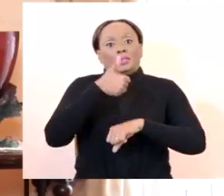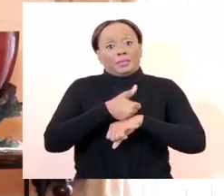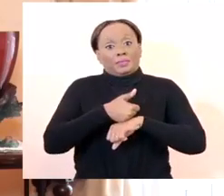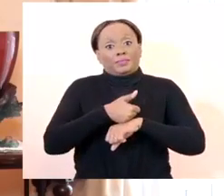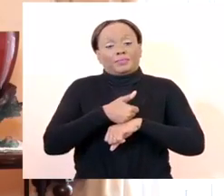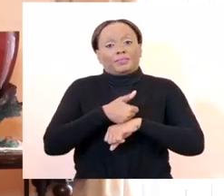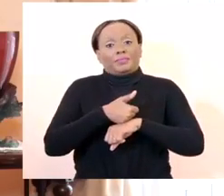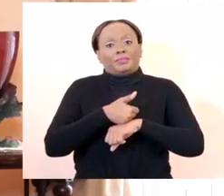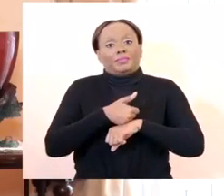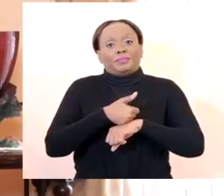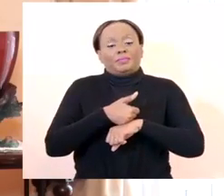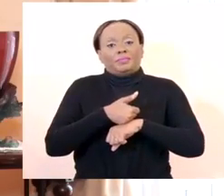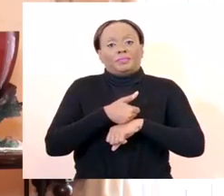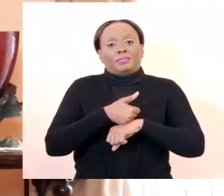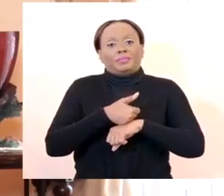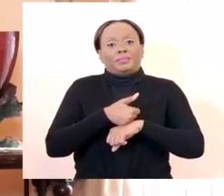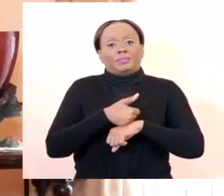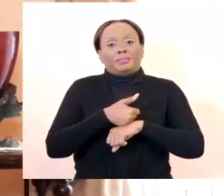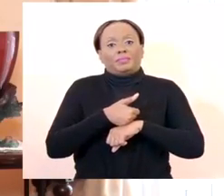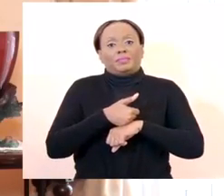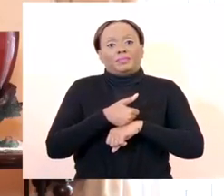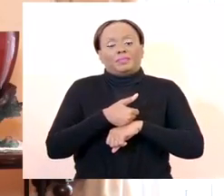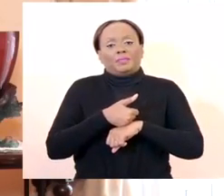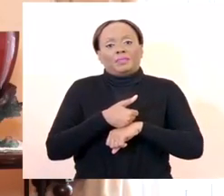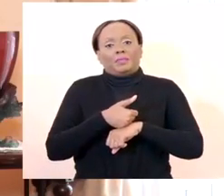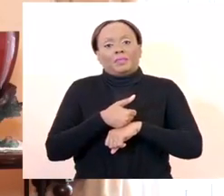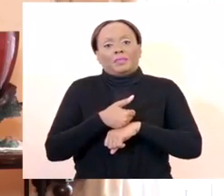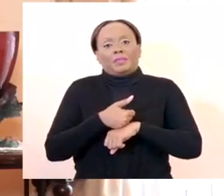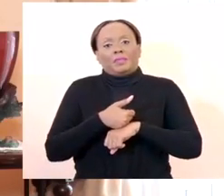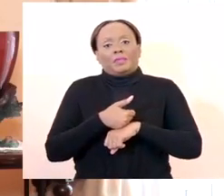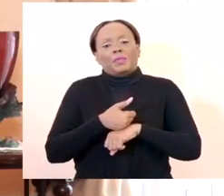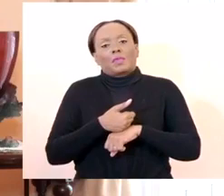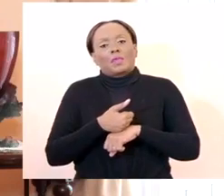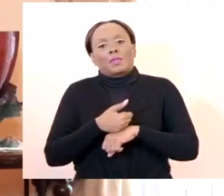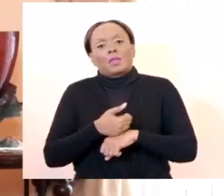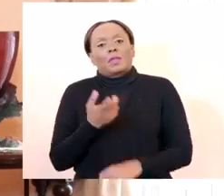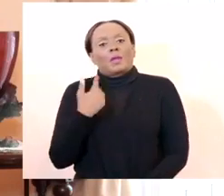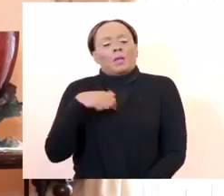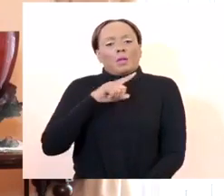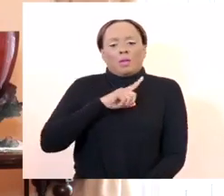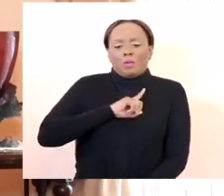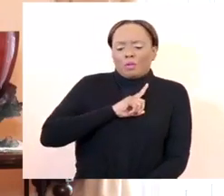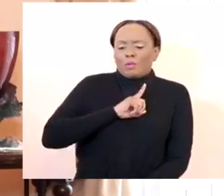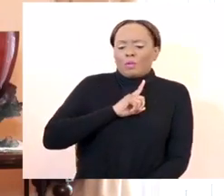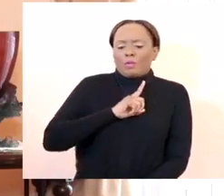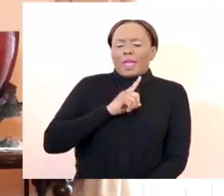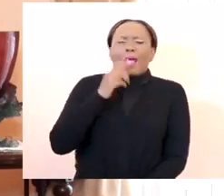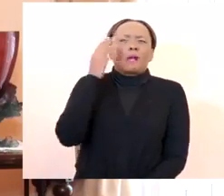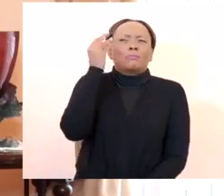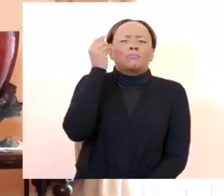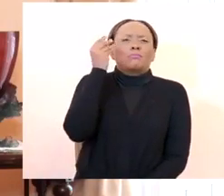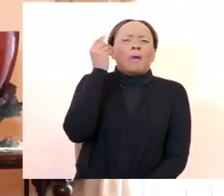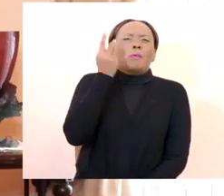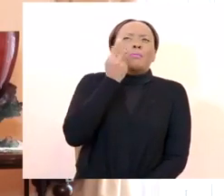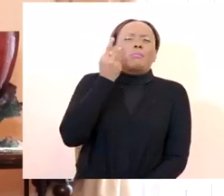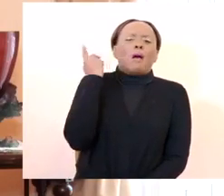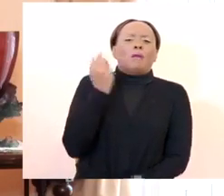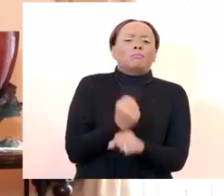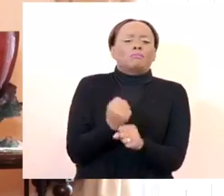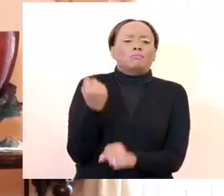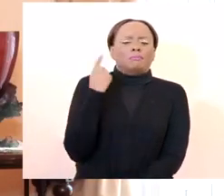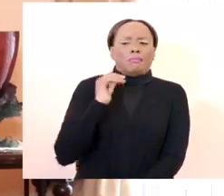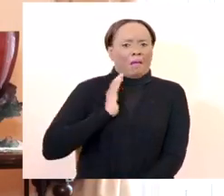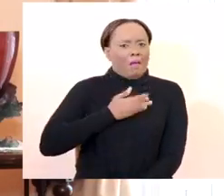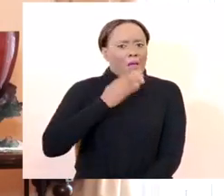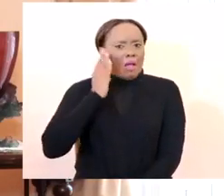draws significantly from our experiences last year. Last year, you'll know that that was the first